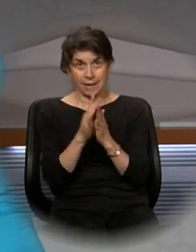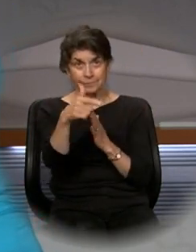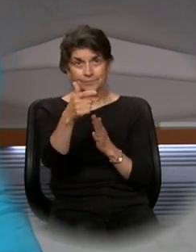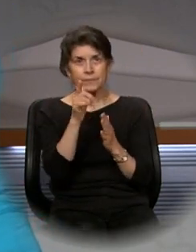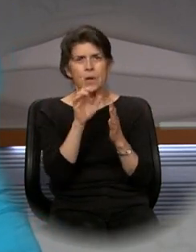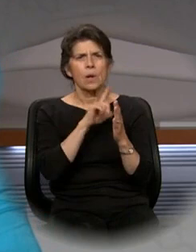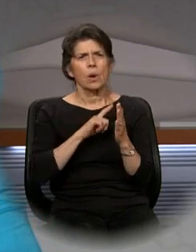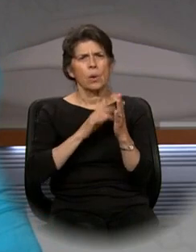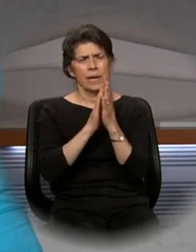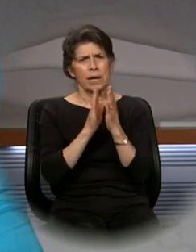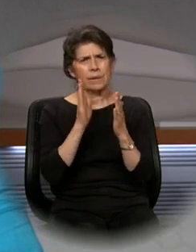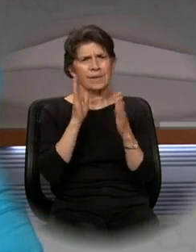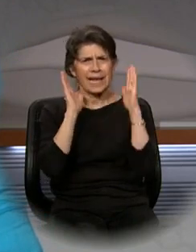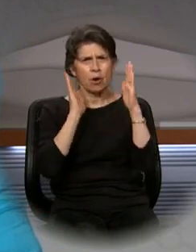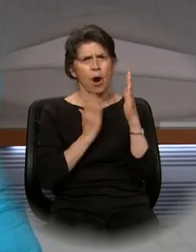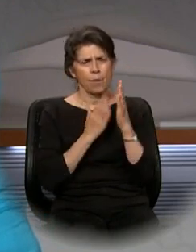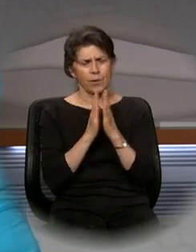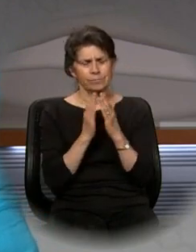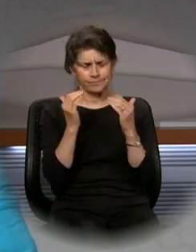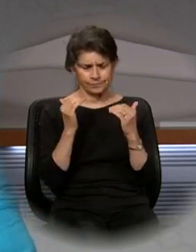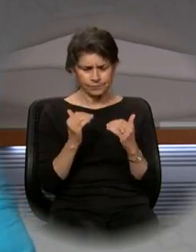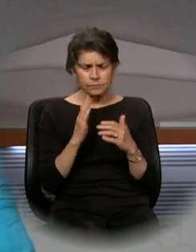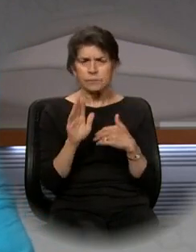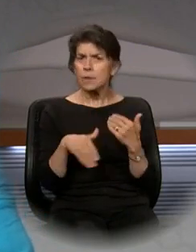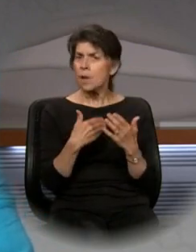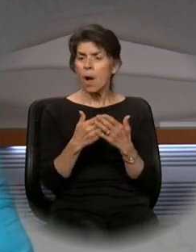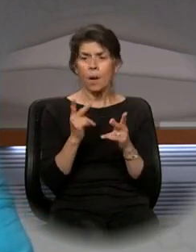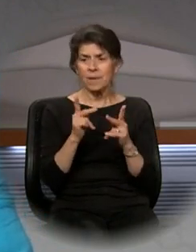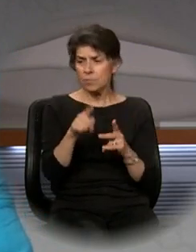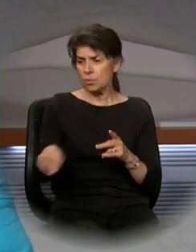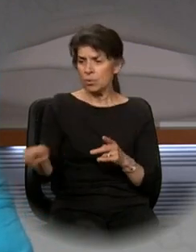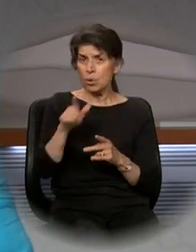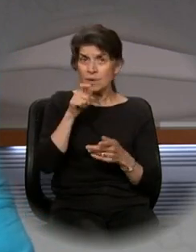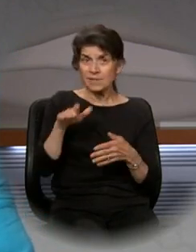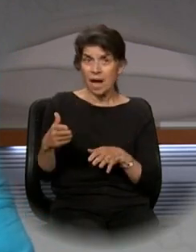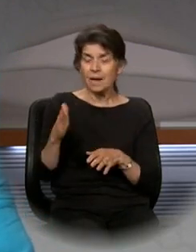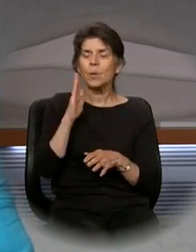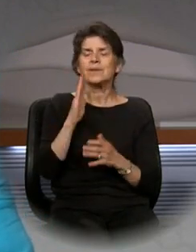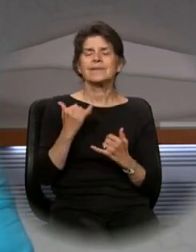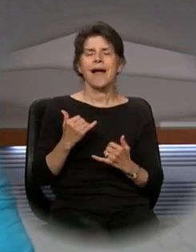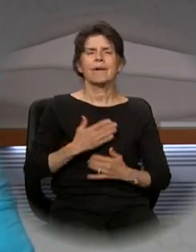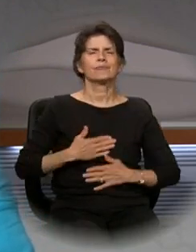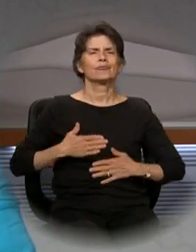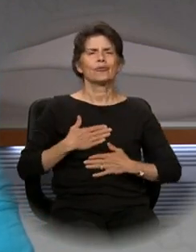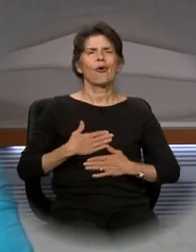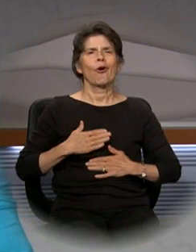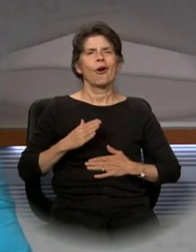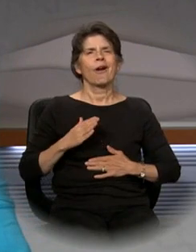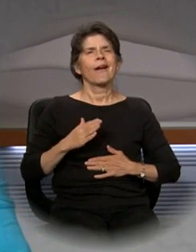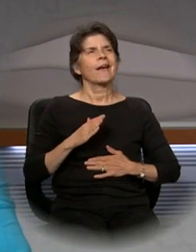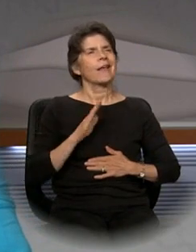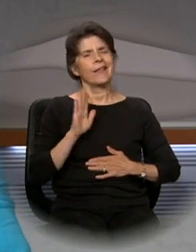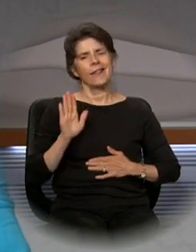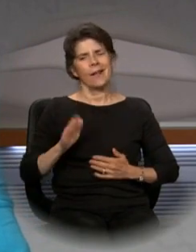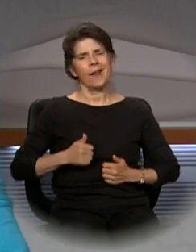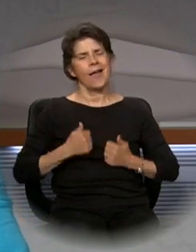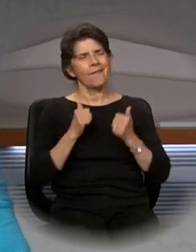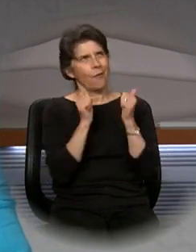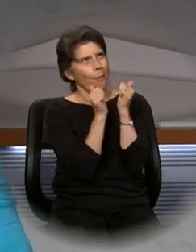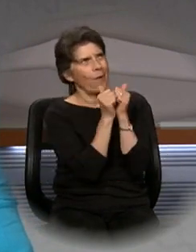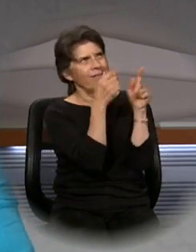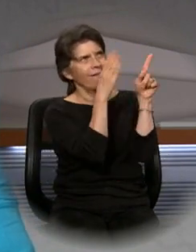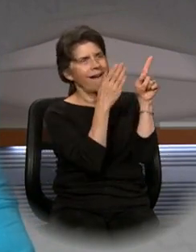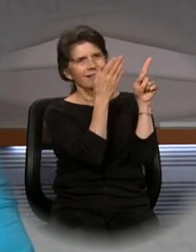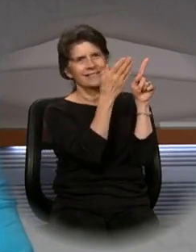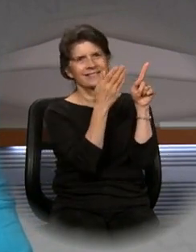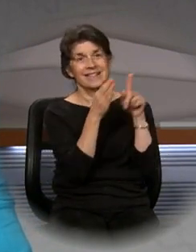our prayer. That all who have died may now enjoy their rest in eternal life in the presence of God, especially